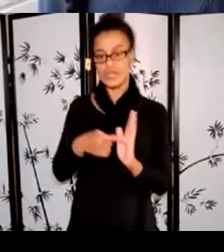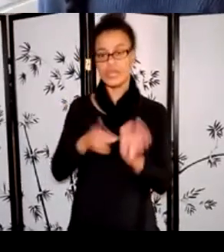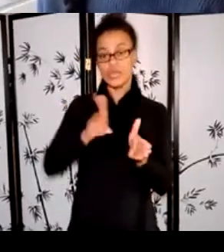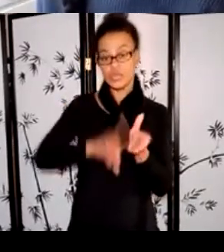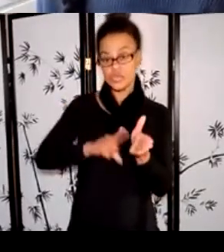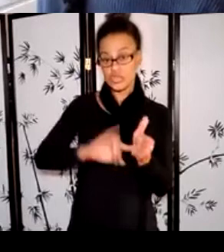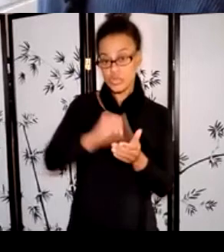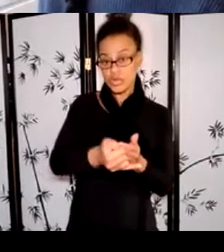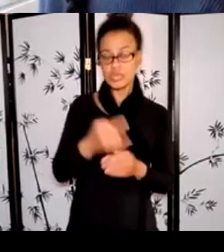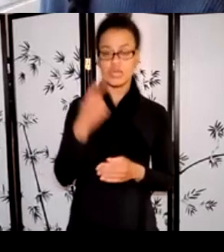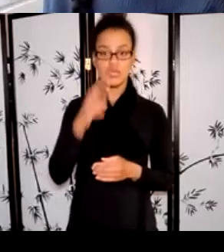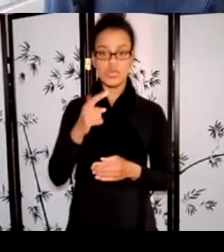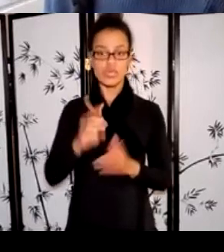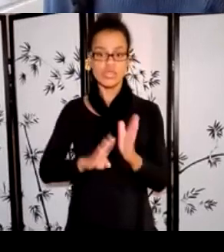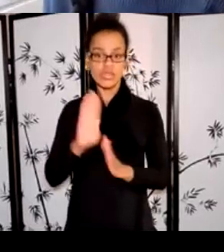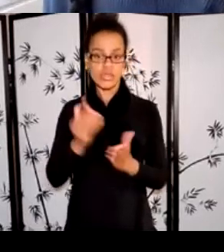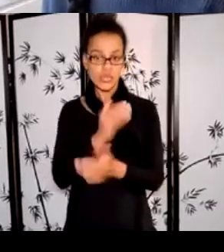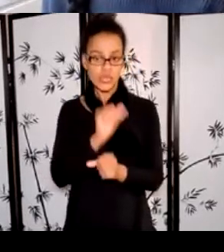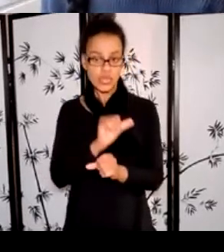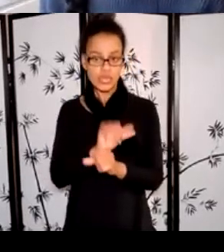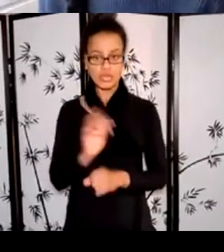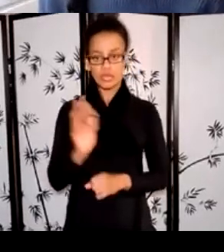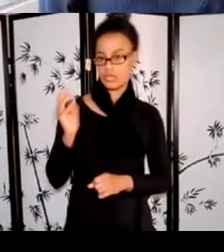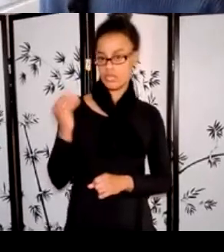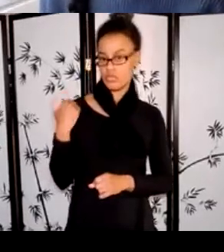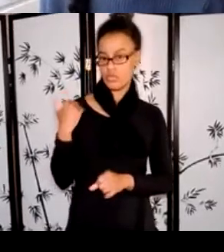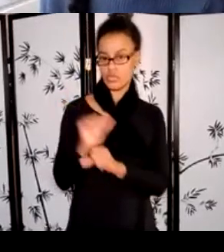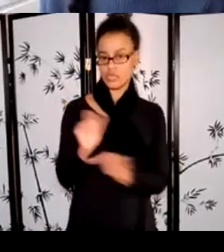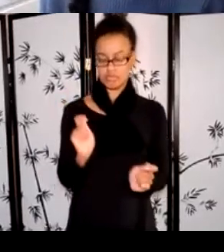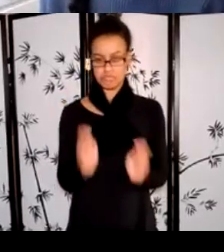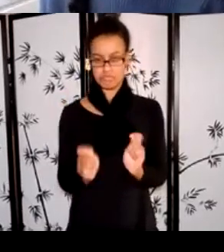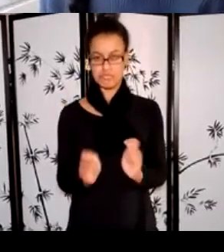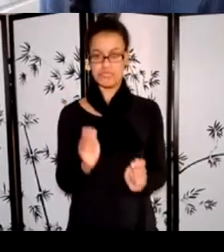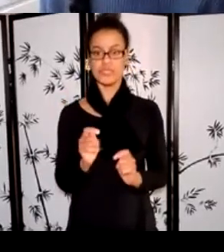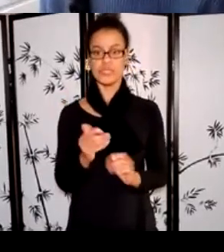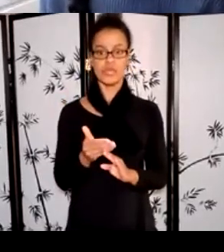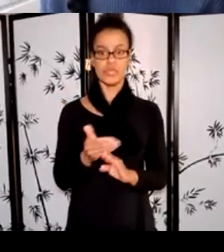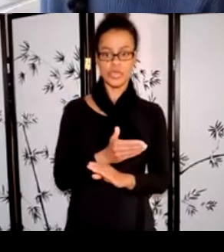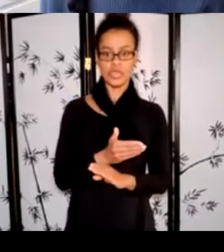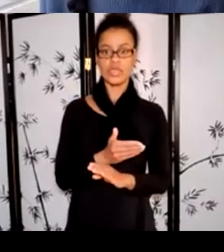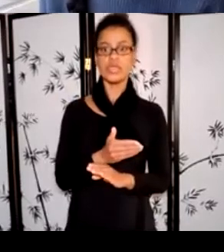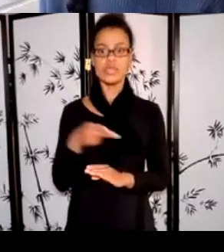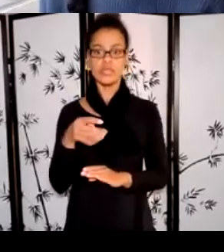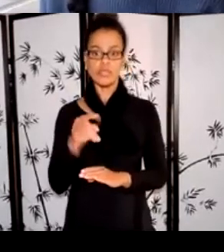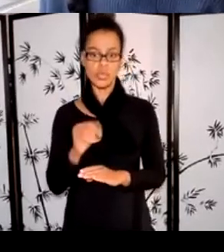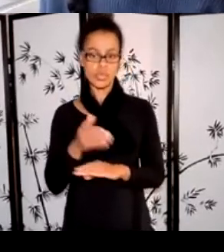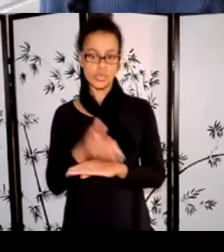work, adapting previous work, pre-production or production processes, etc.